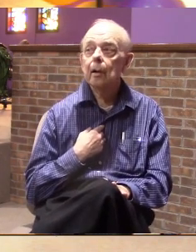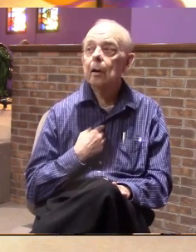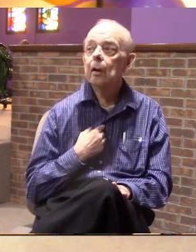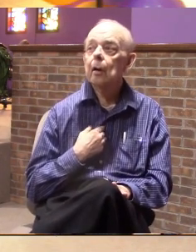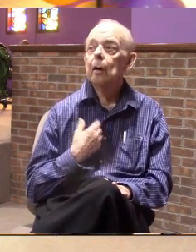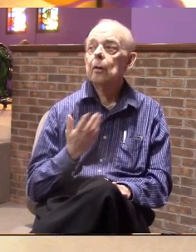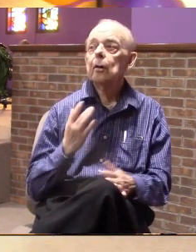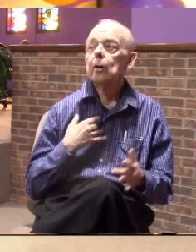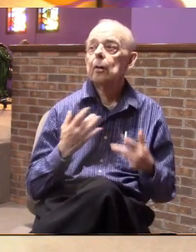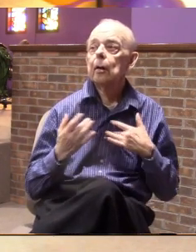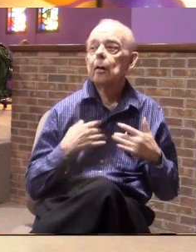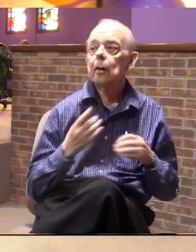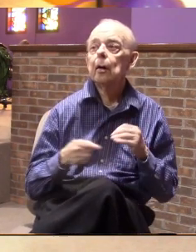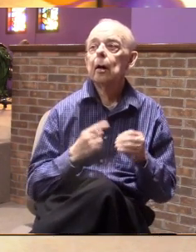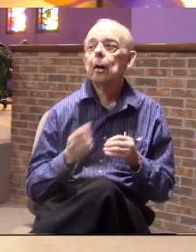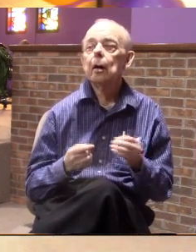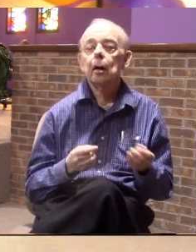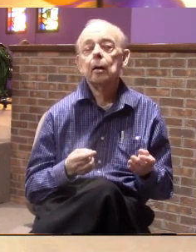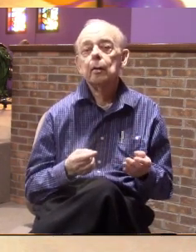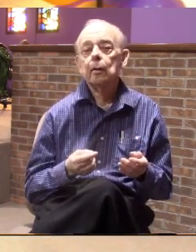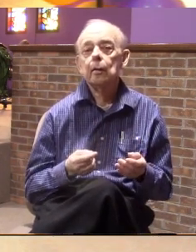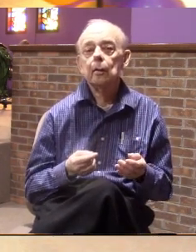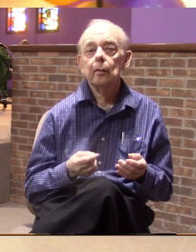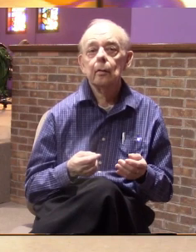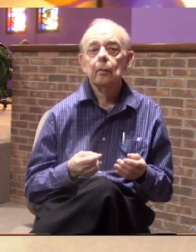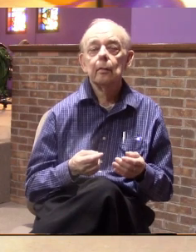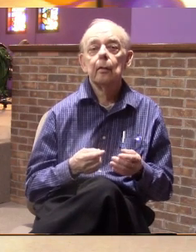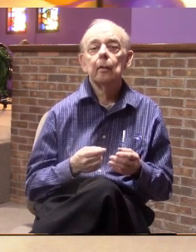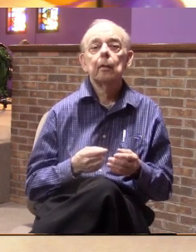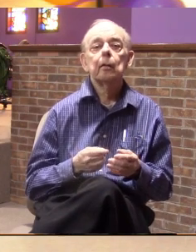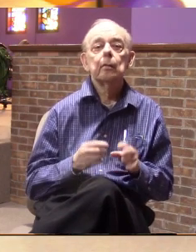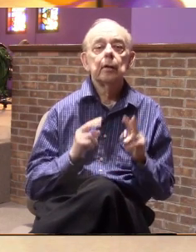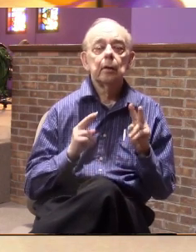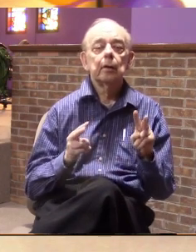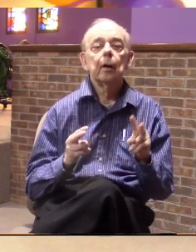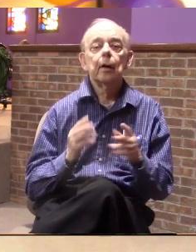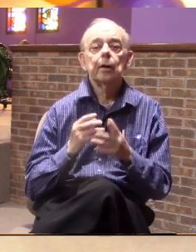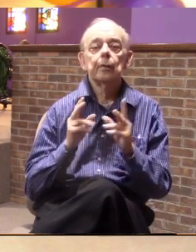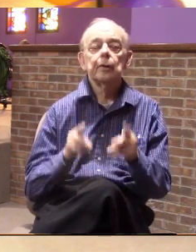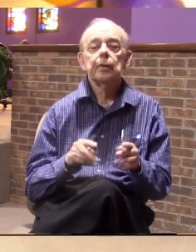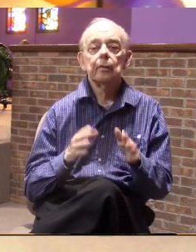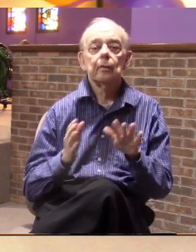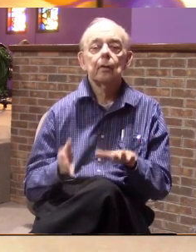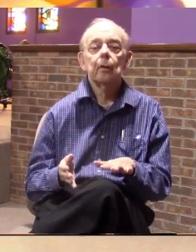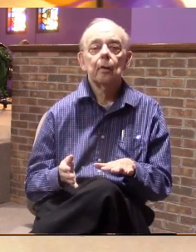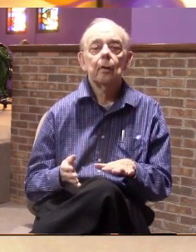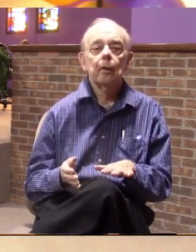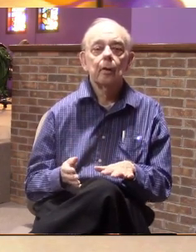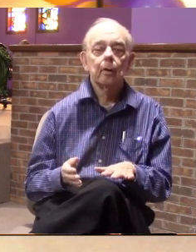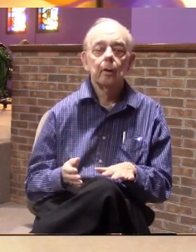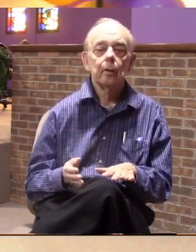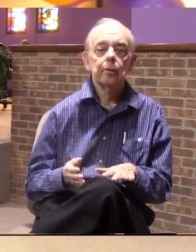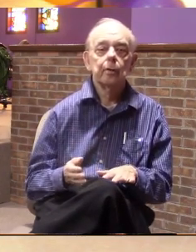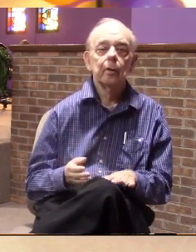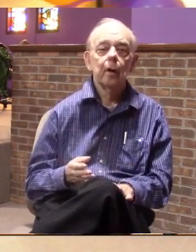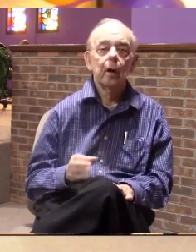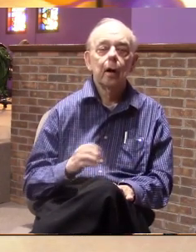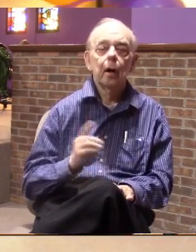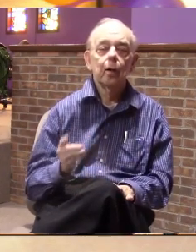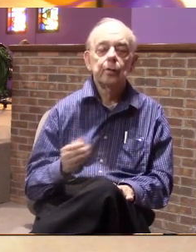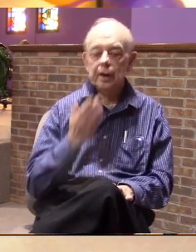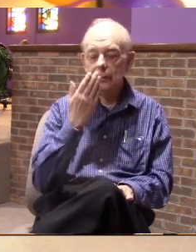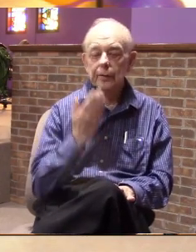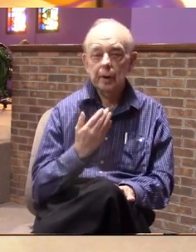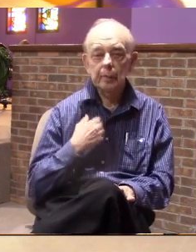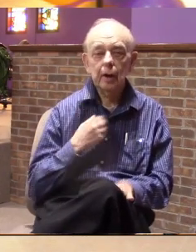I wasn't concerned about watching somebody die or overdose right in front